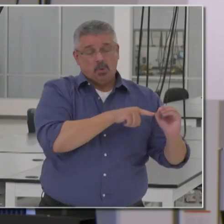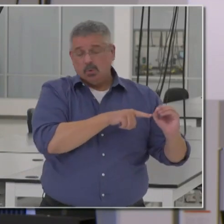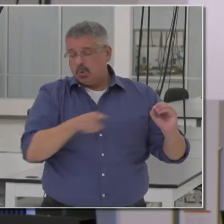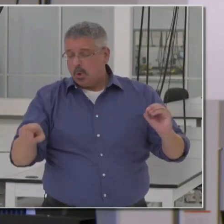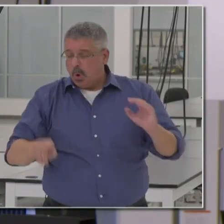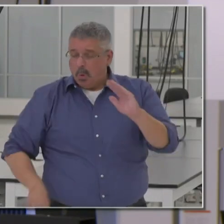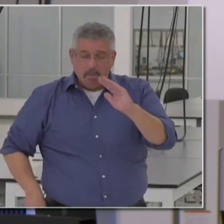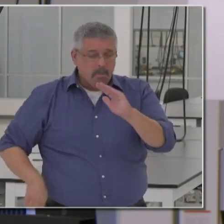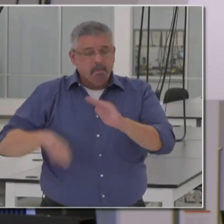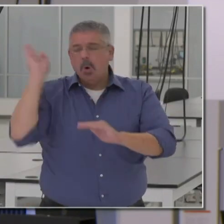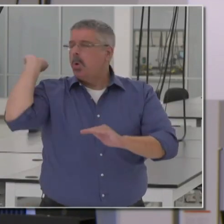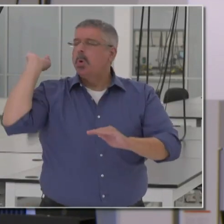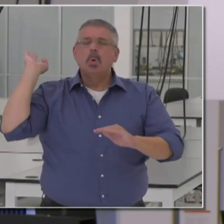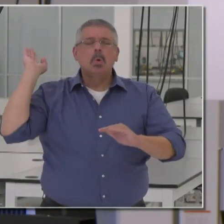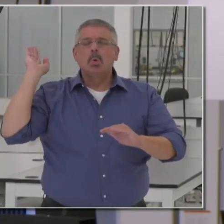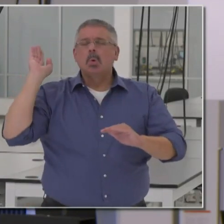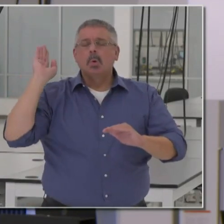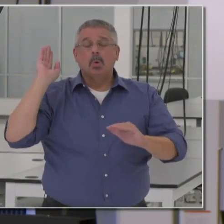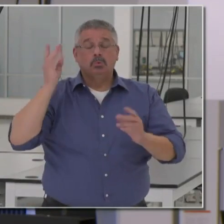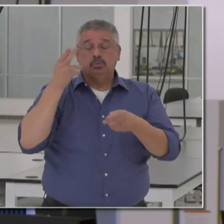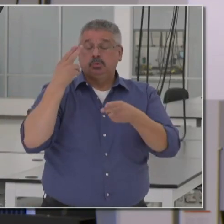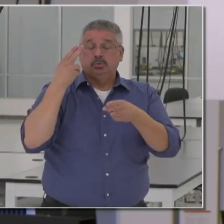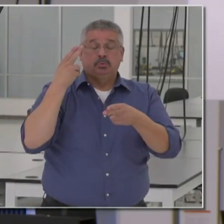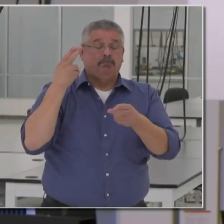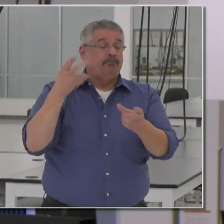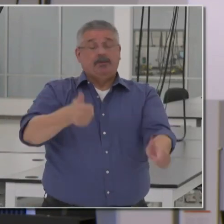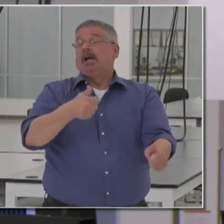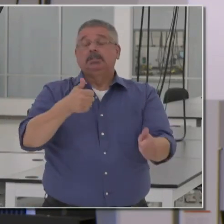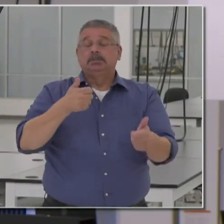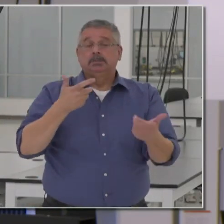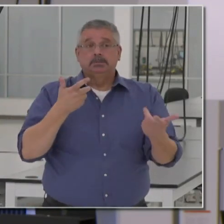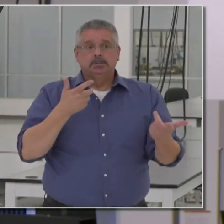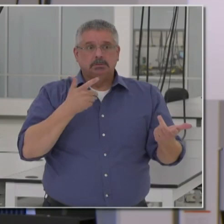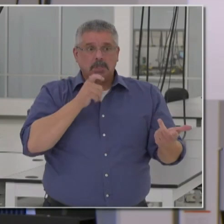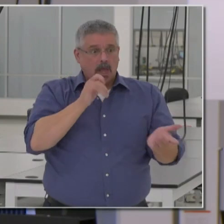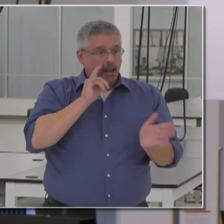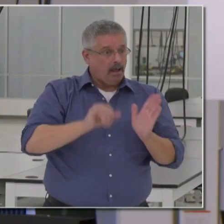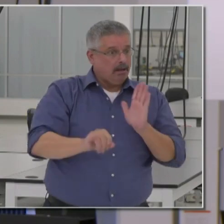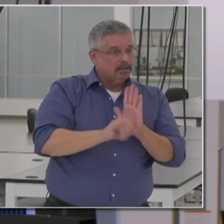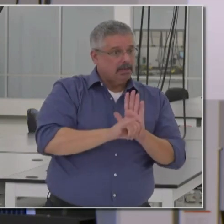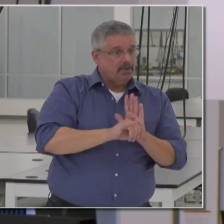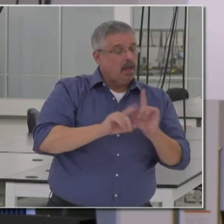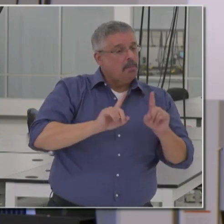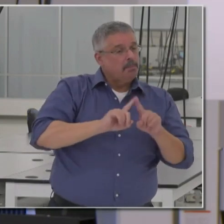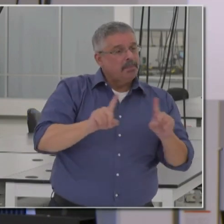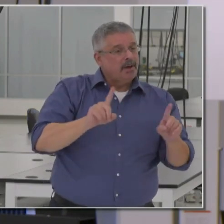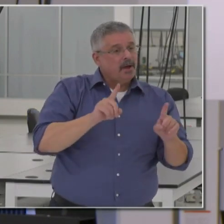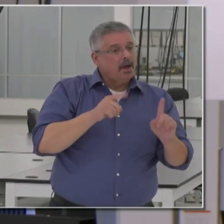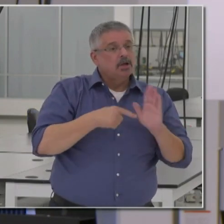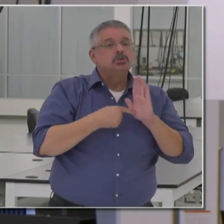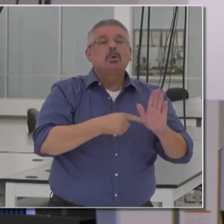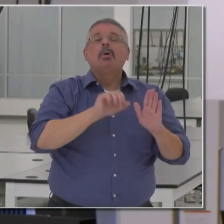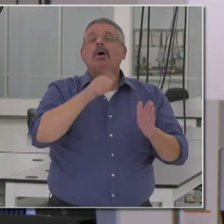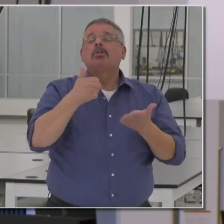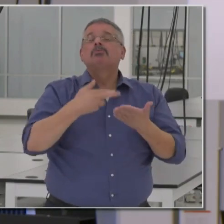miles per hour in the blink of an eye. And this helps us not only identify the cases, but target our other resources, which